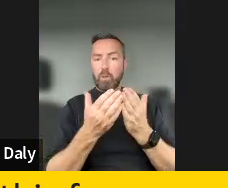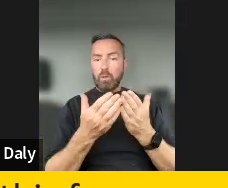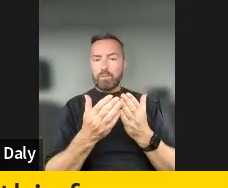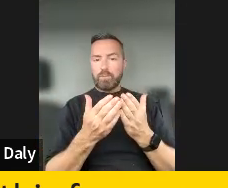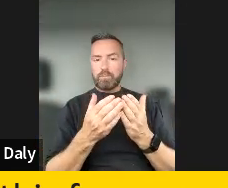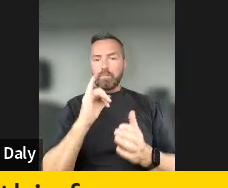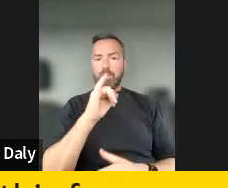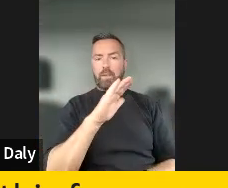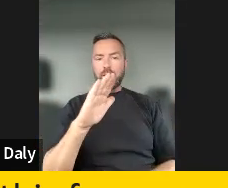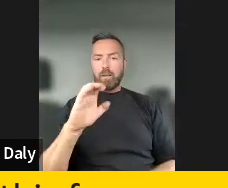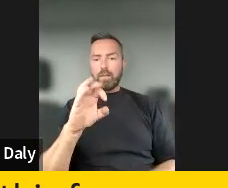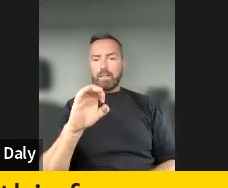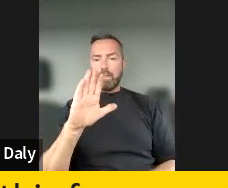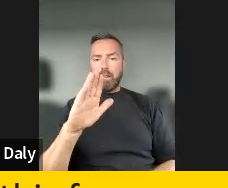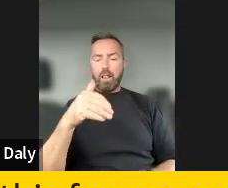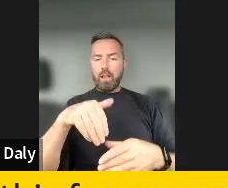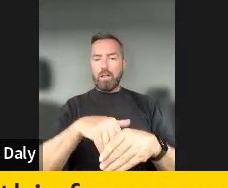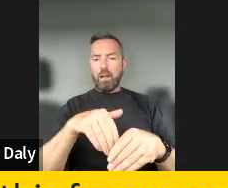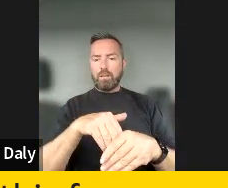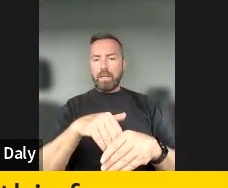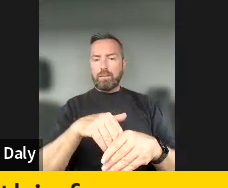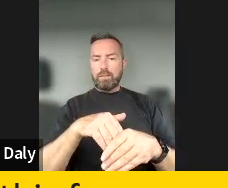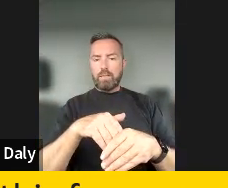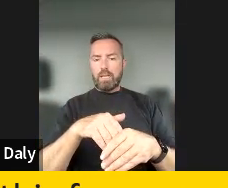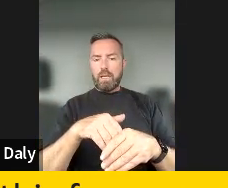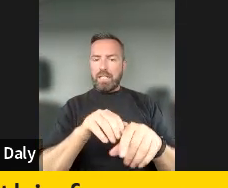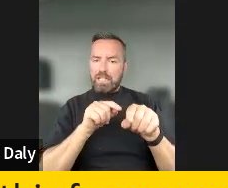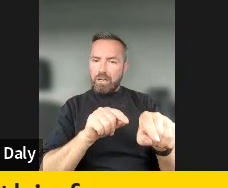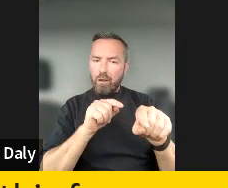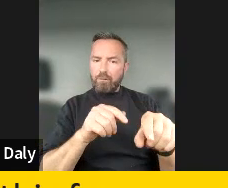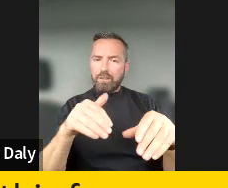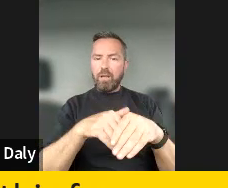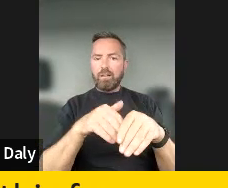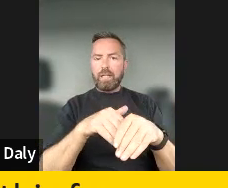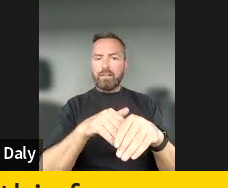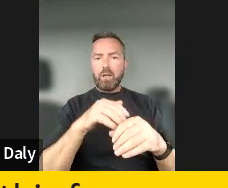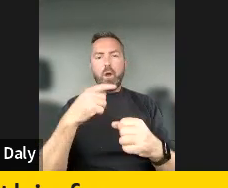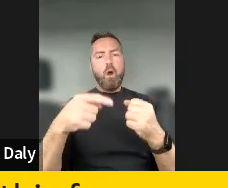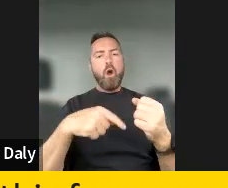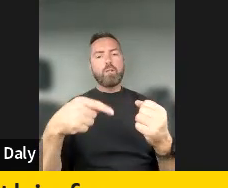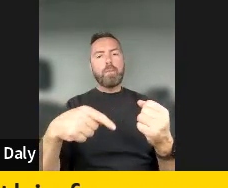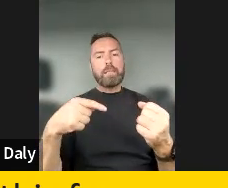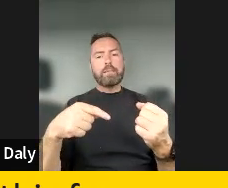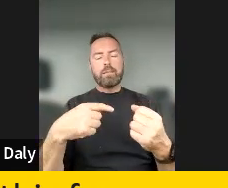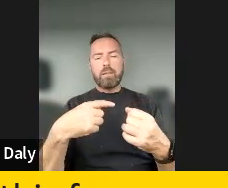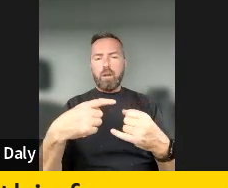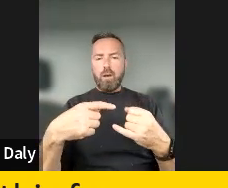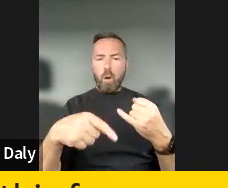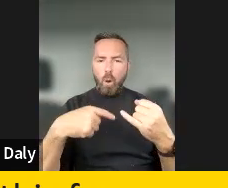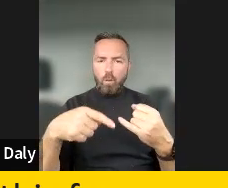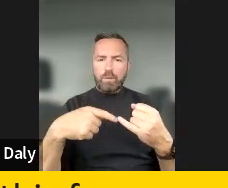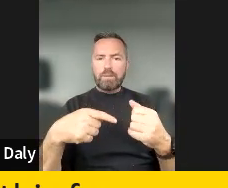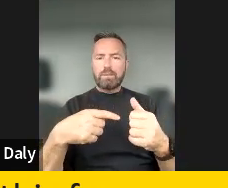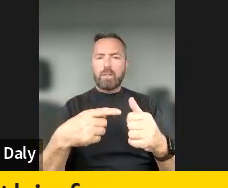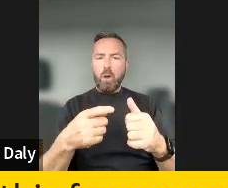illegal content, uh, terrorist content is automatically eliminated by an AI before there